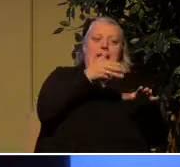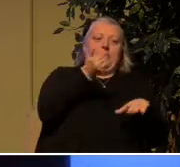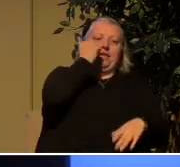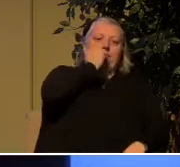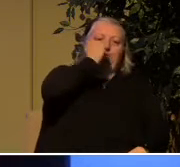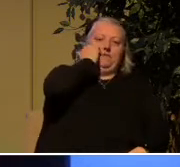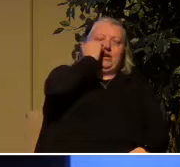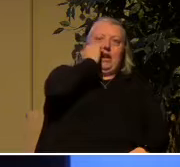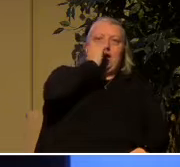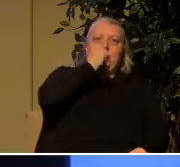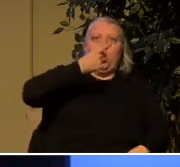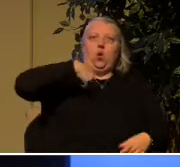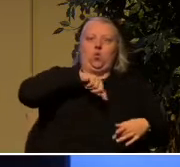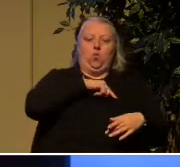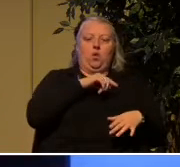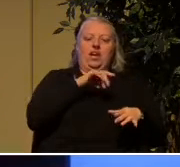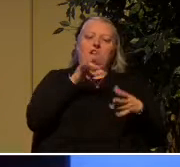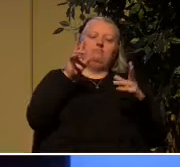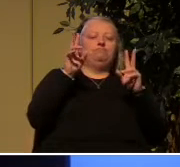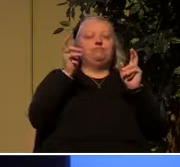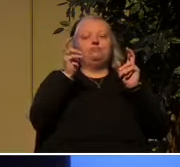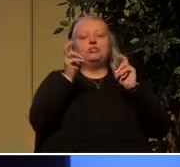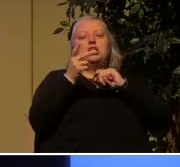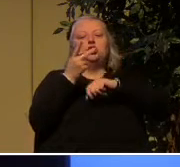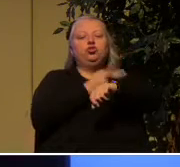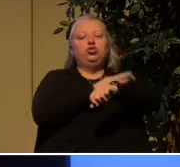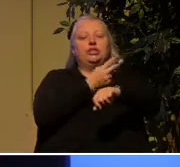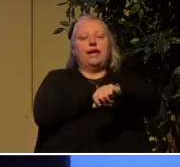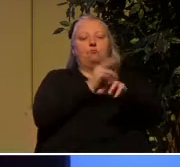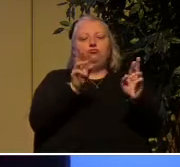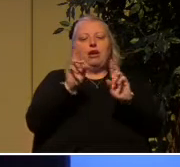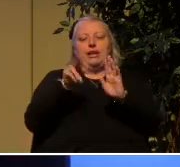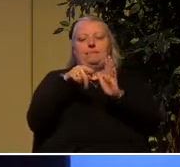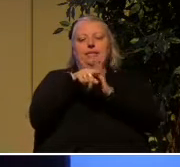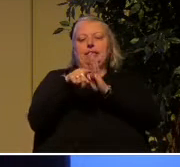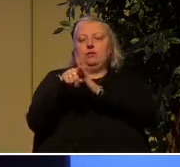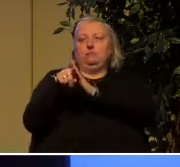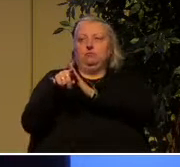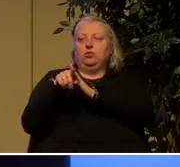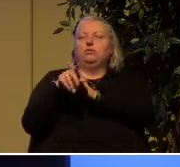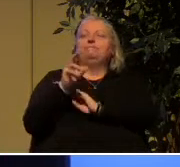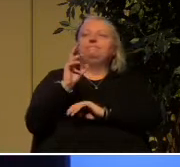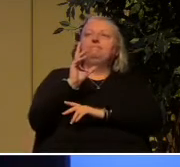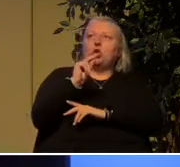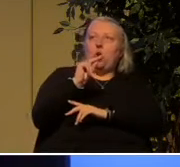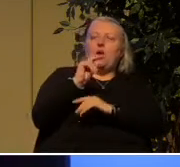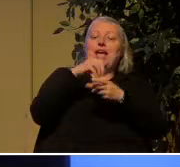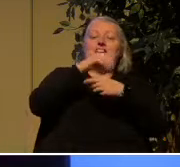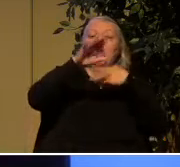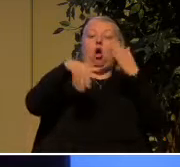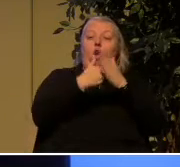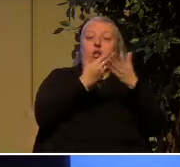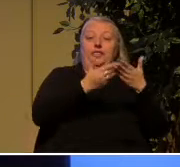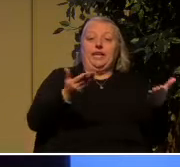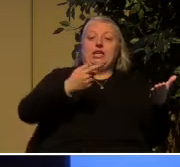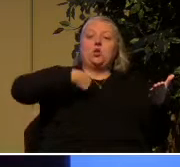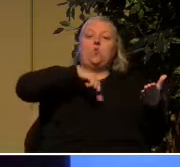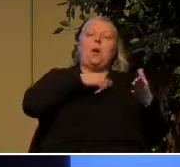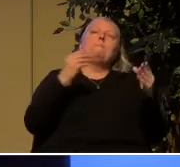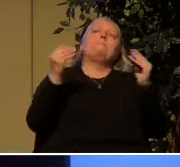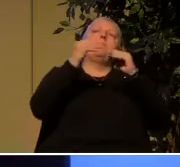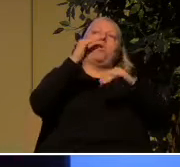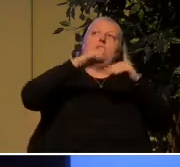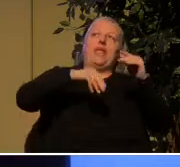considered as sheep to be slaughtered no in all these things were more than conquerors